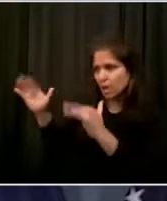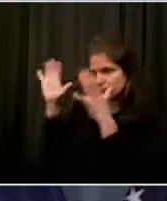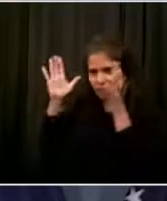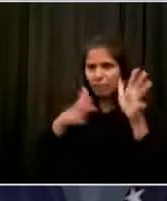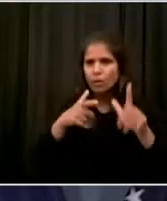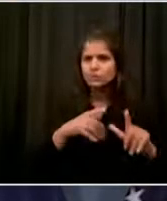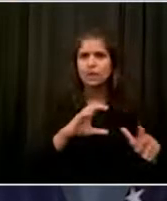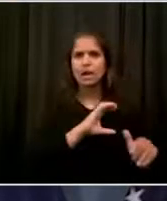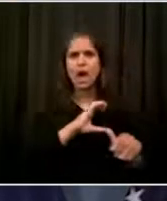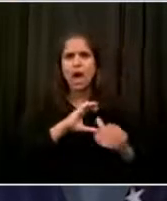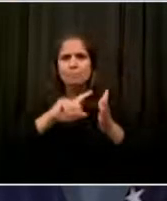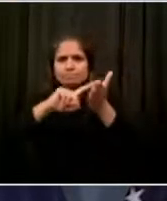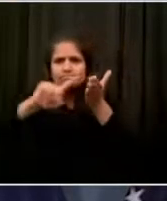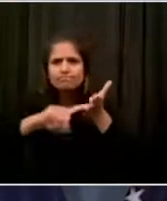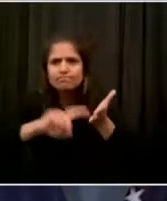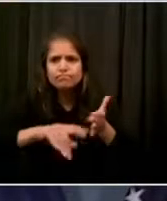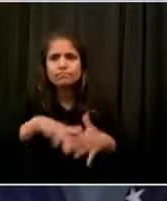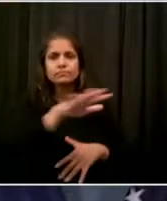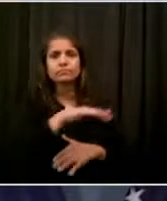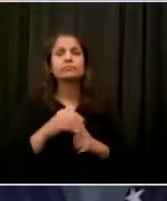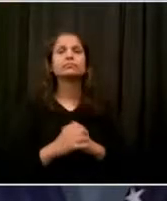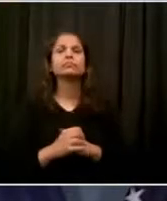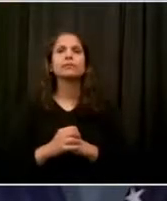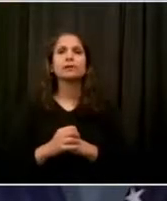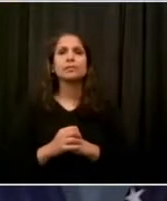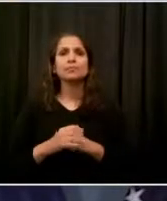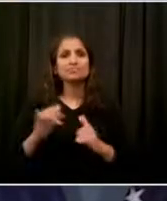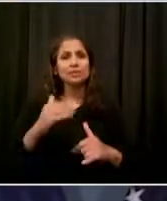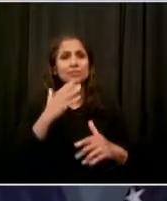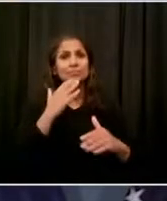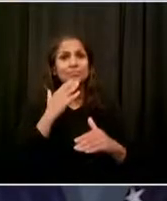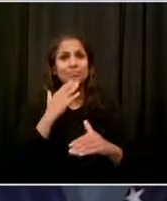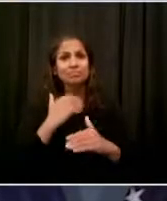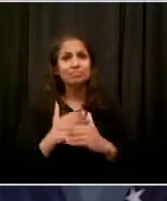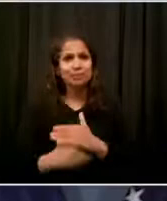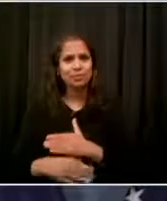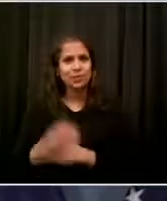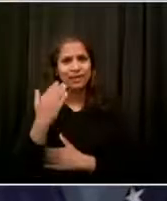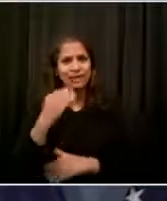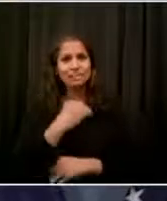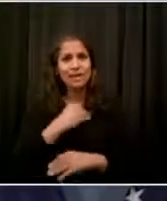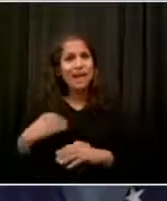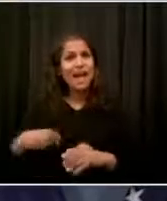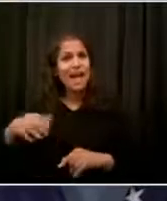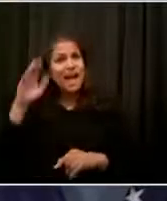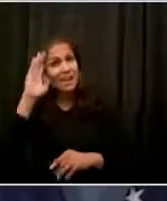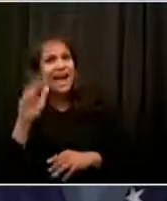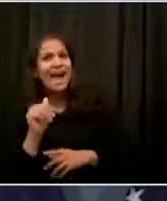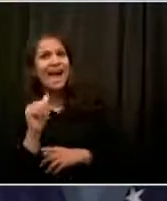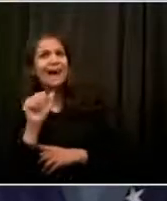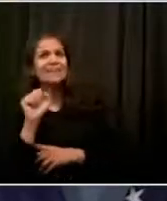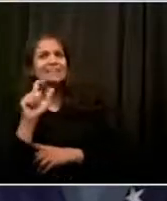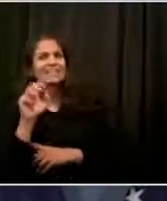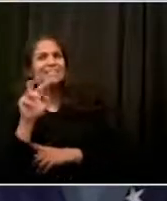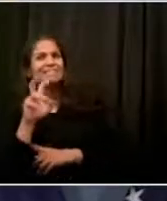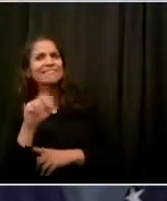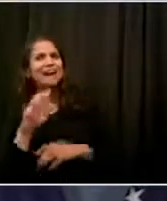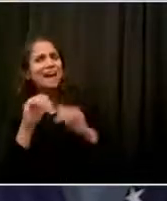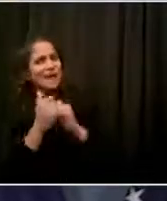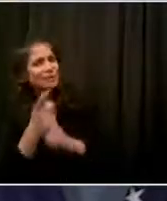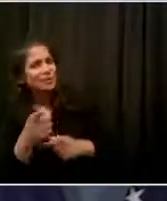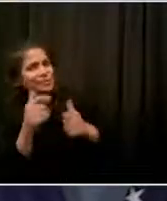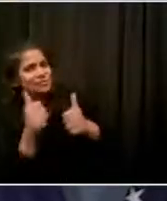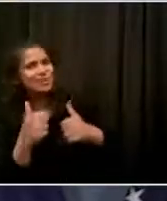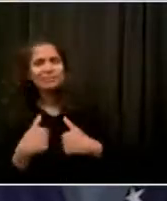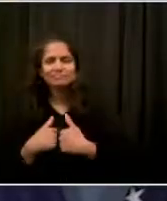Hey, good morning, Mr. Mayor. I want to make sure you can hear me well before I start my question. Yeah, Steve, how you doing? I'm doing well. Thank you very much. I'll start with one